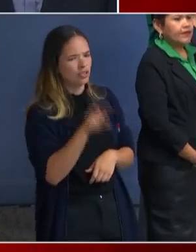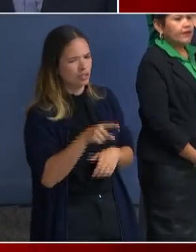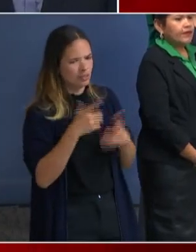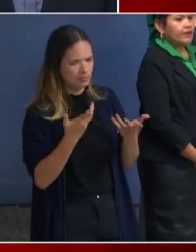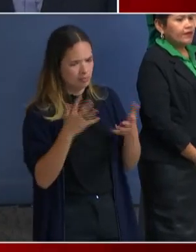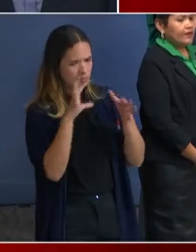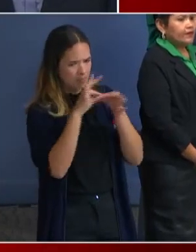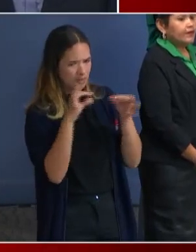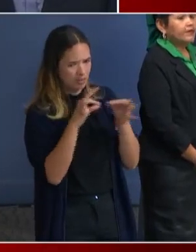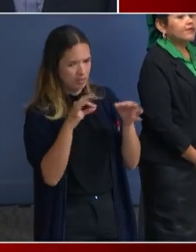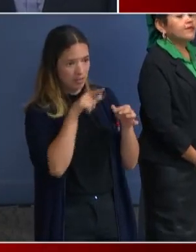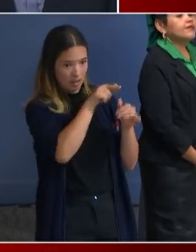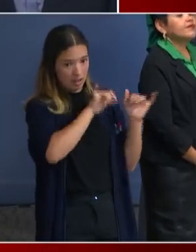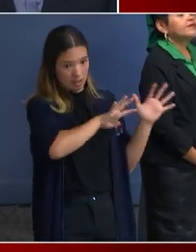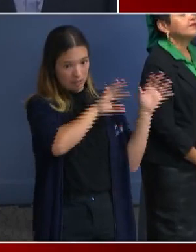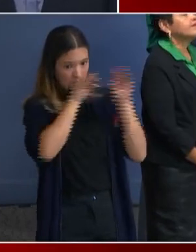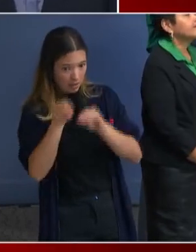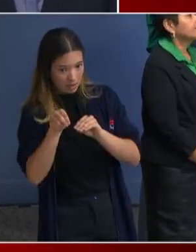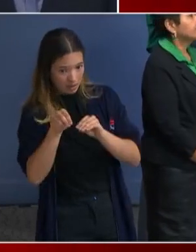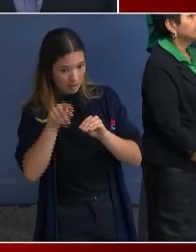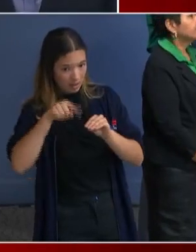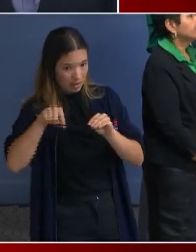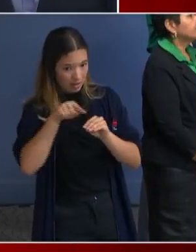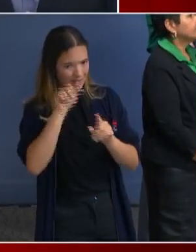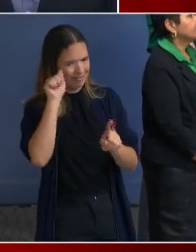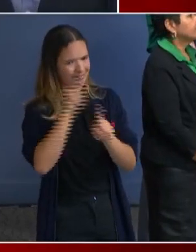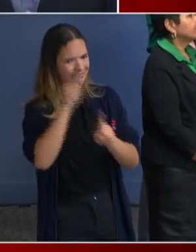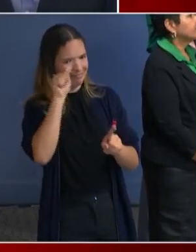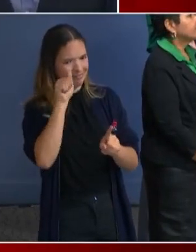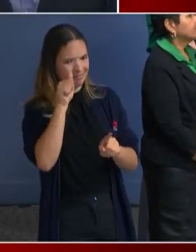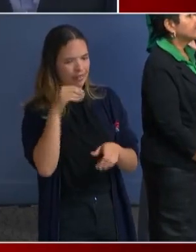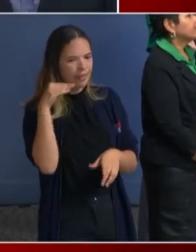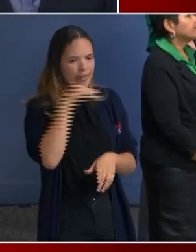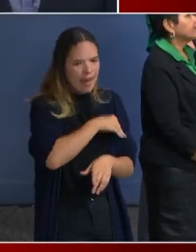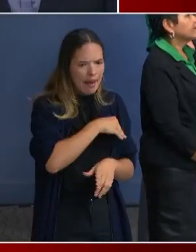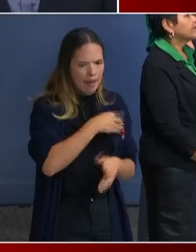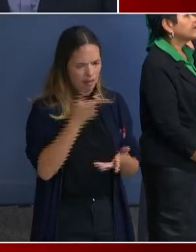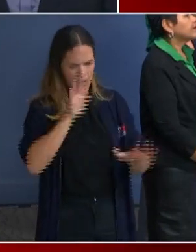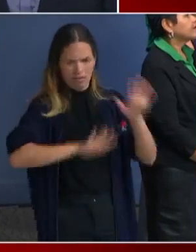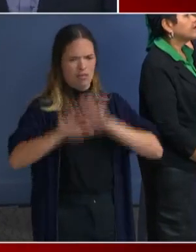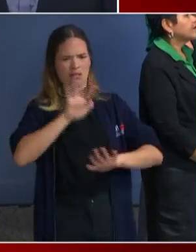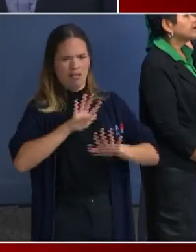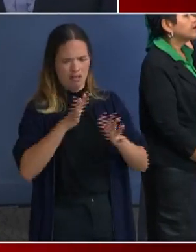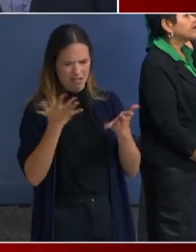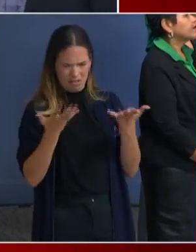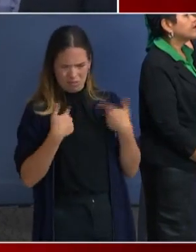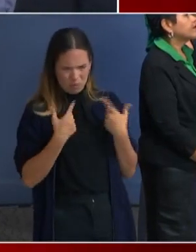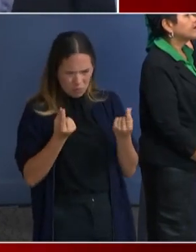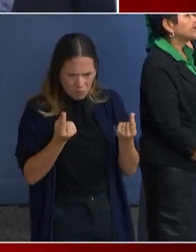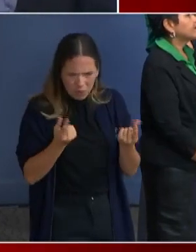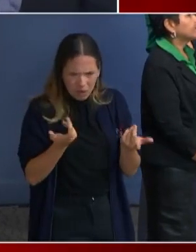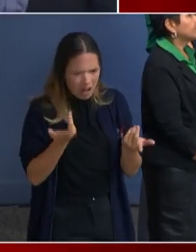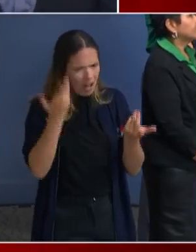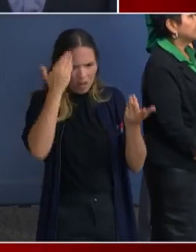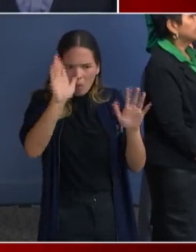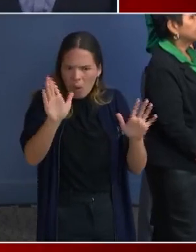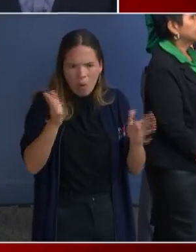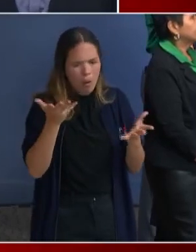lied to and even tricked. Can you talk a little bit more about that? I'm, not entirely sure that people, um,